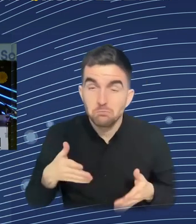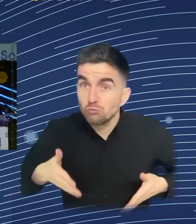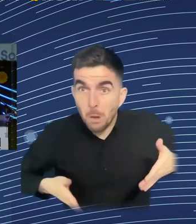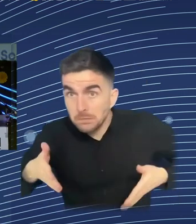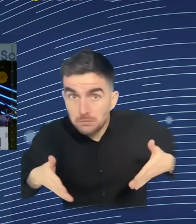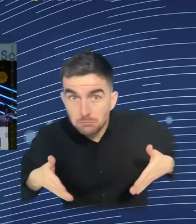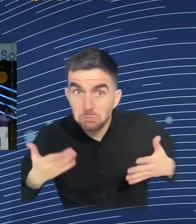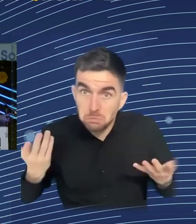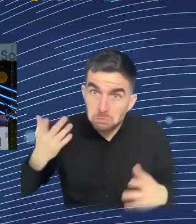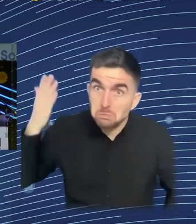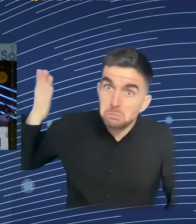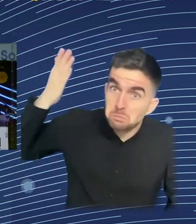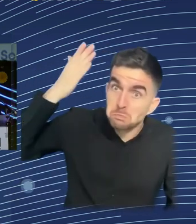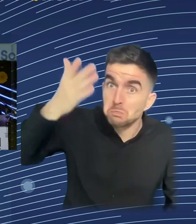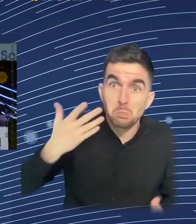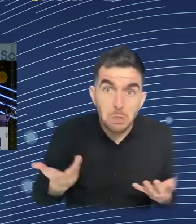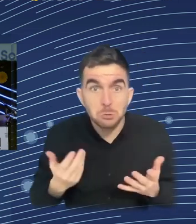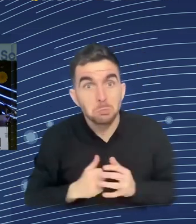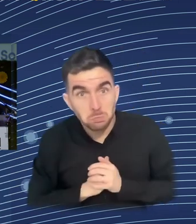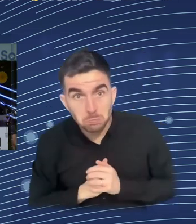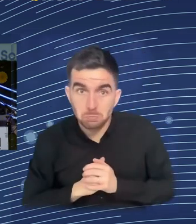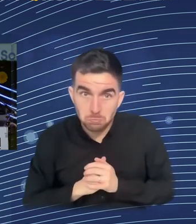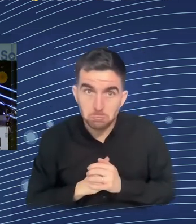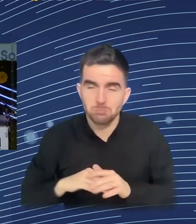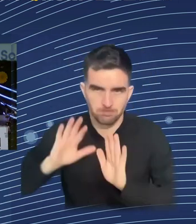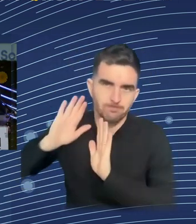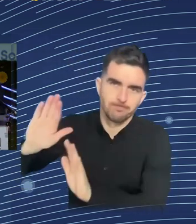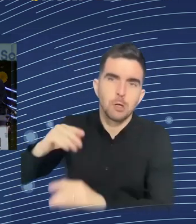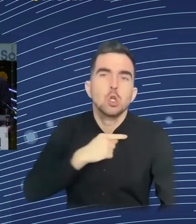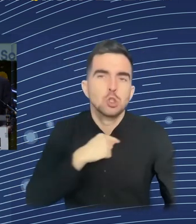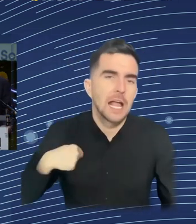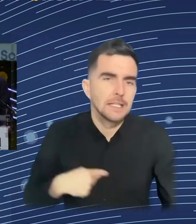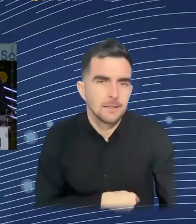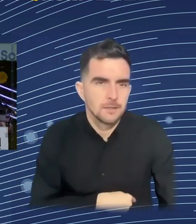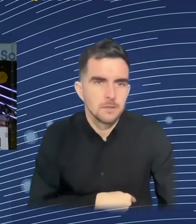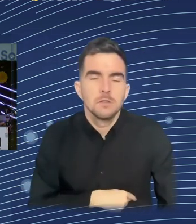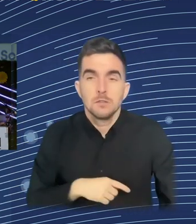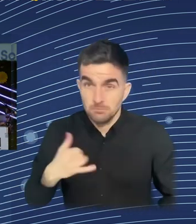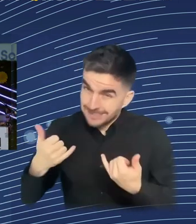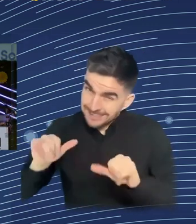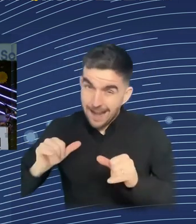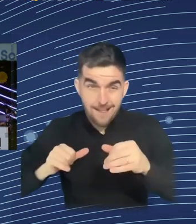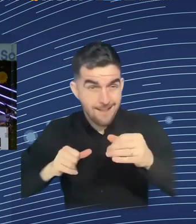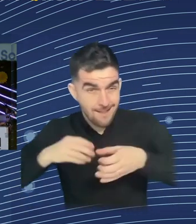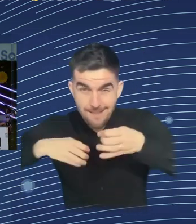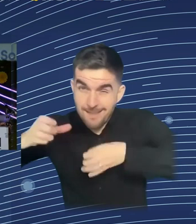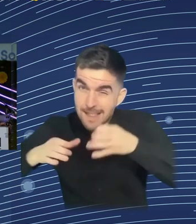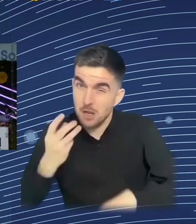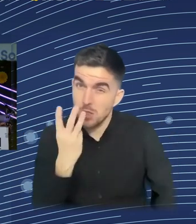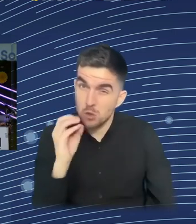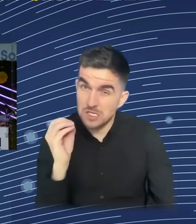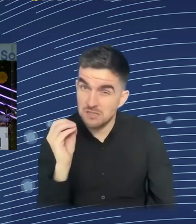put together. It's still employing about 30% or 40% of its labor force, so it's where European and American manufacturing